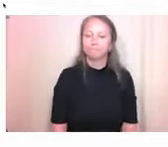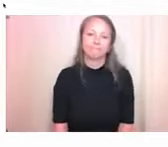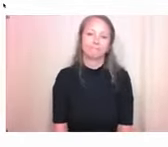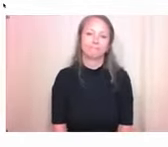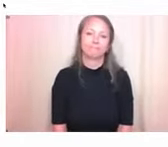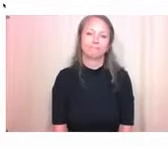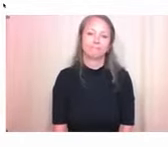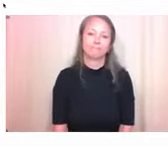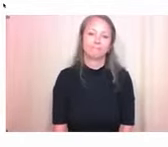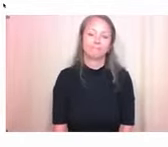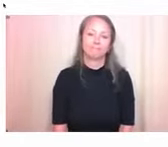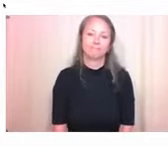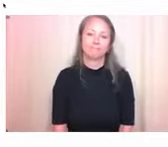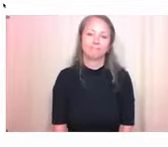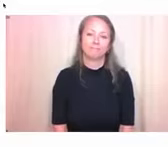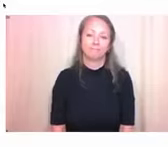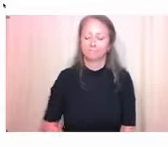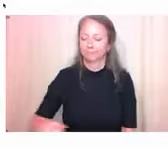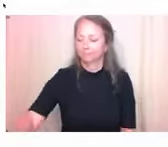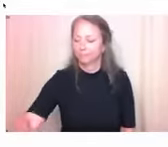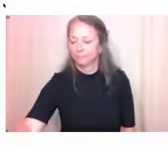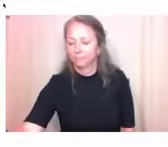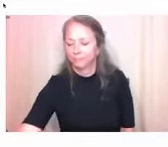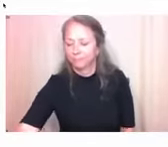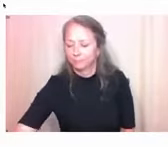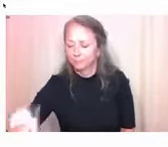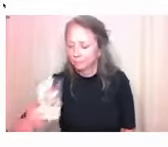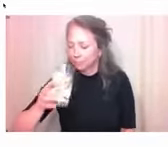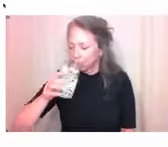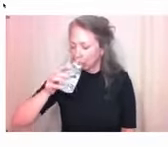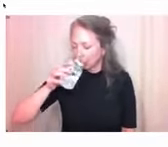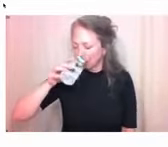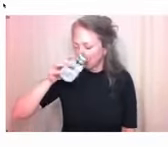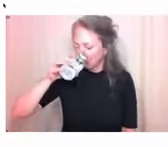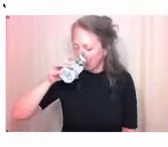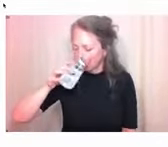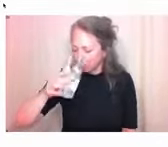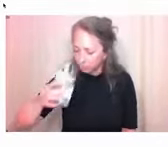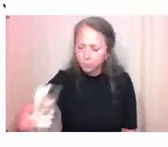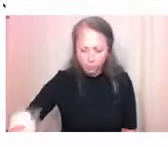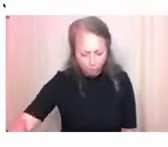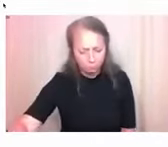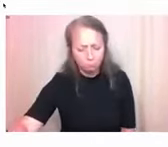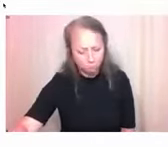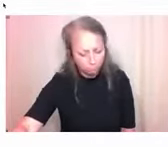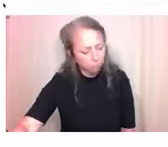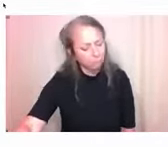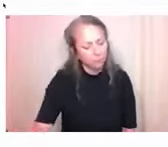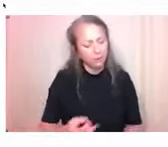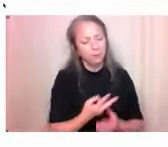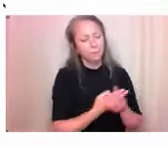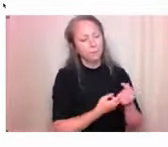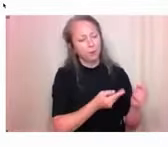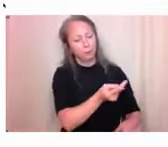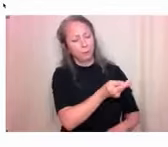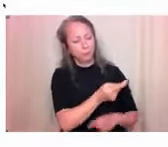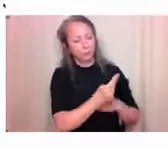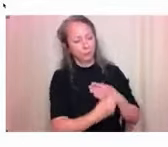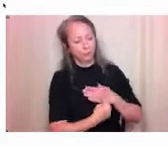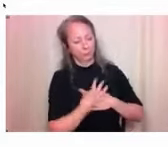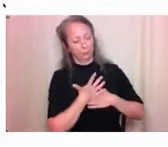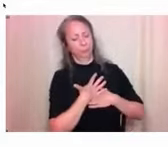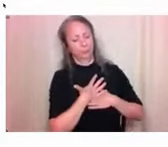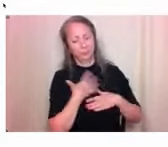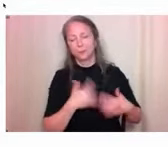Awesome. Well, you both are, are so inspiring. And so, um, just, it's exciting to, to look at all the things that you're doing. And